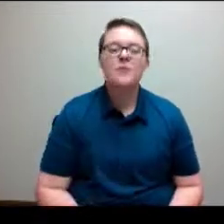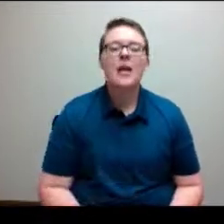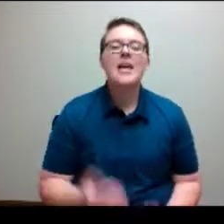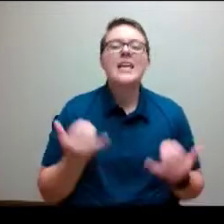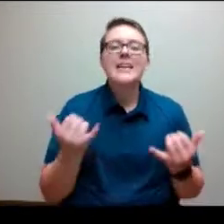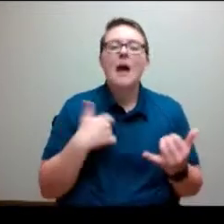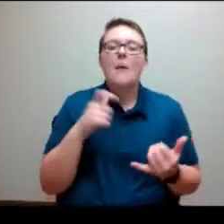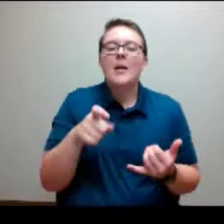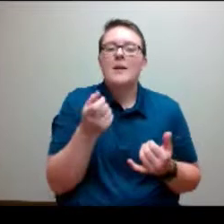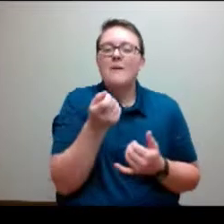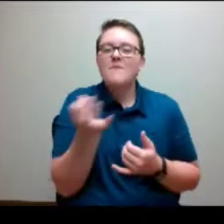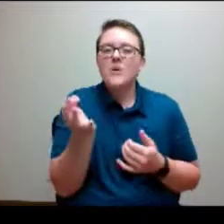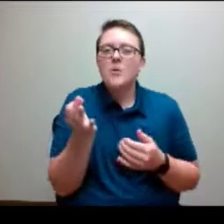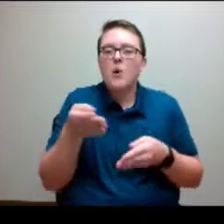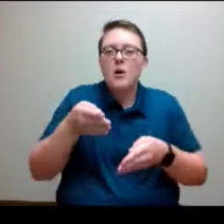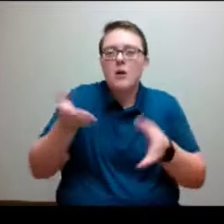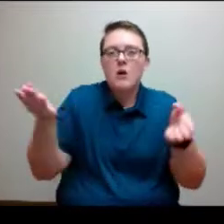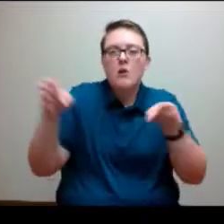closing announcements.